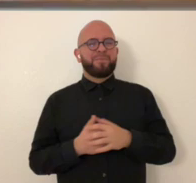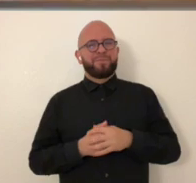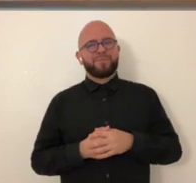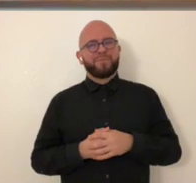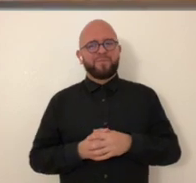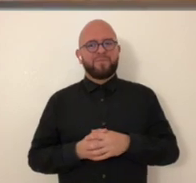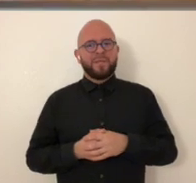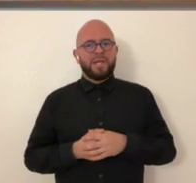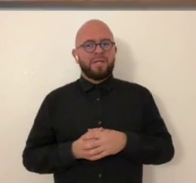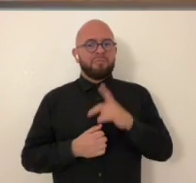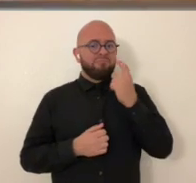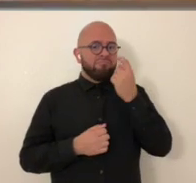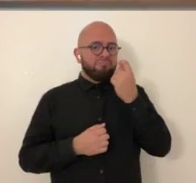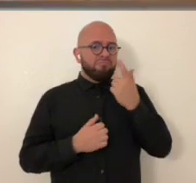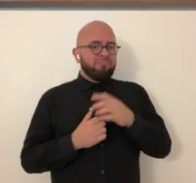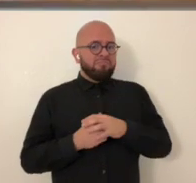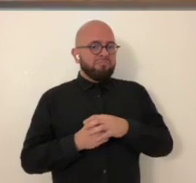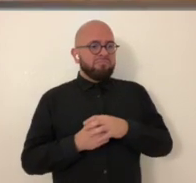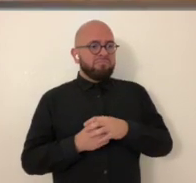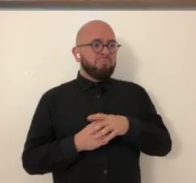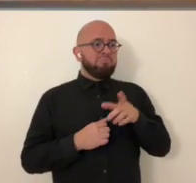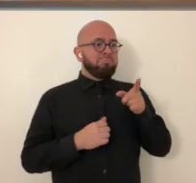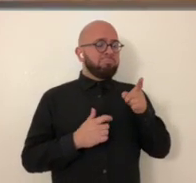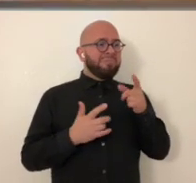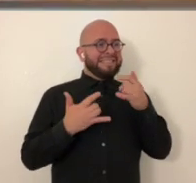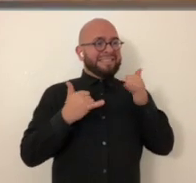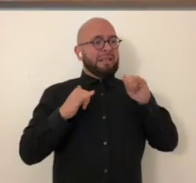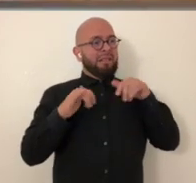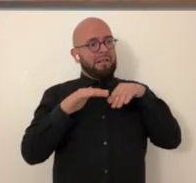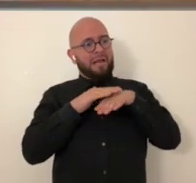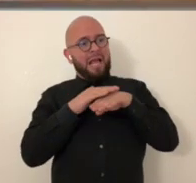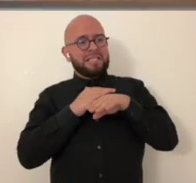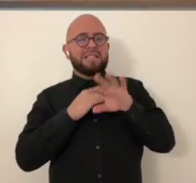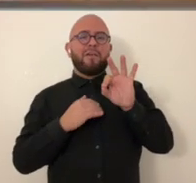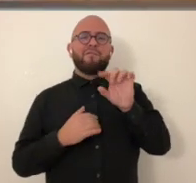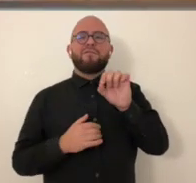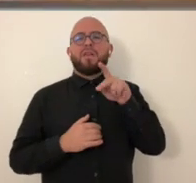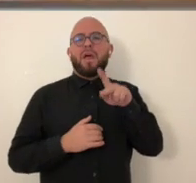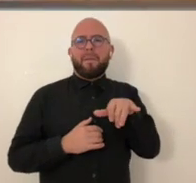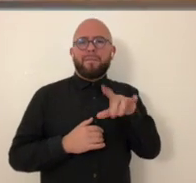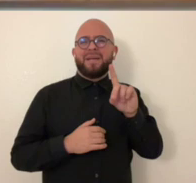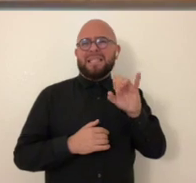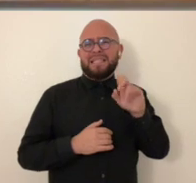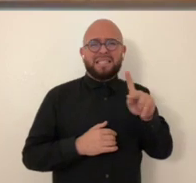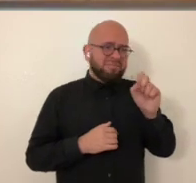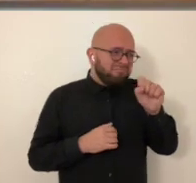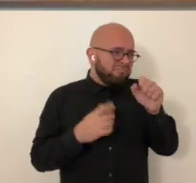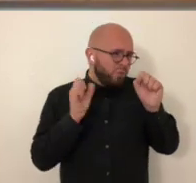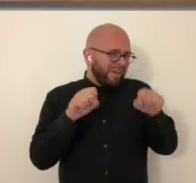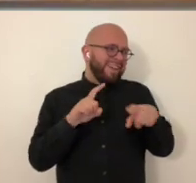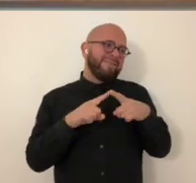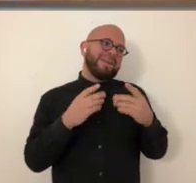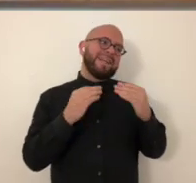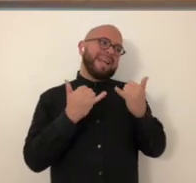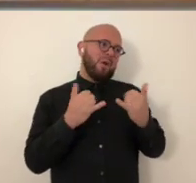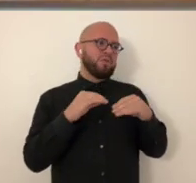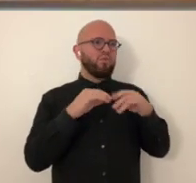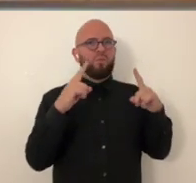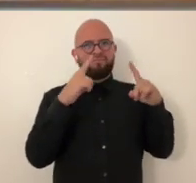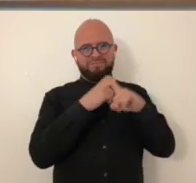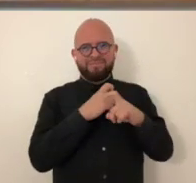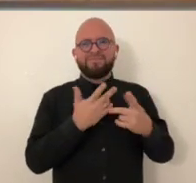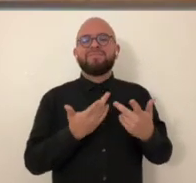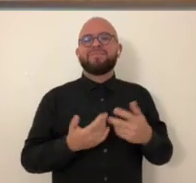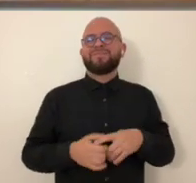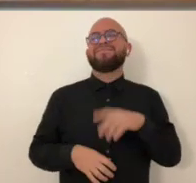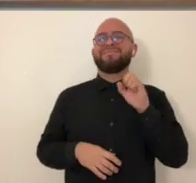change all the time is one of those things like okay it's not that you can't still for example access a floppy disk but it's